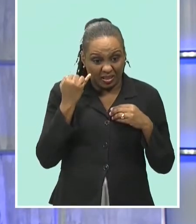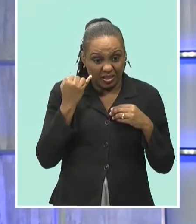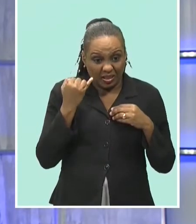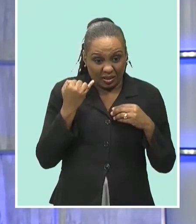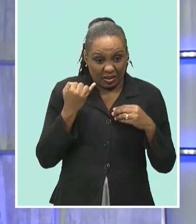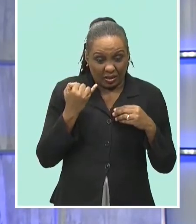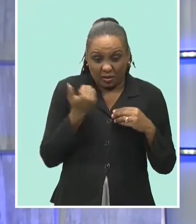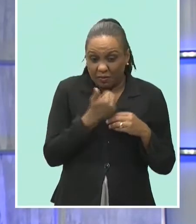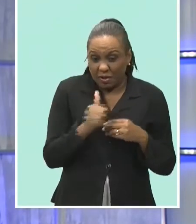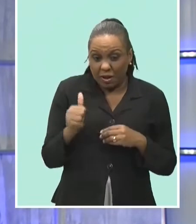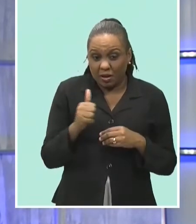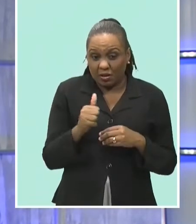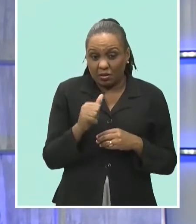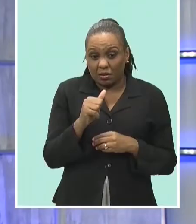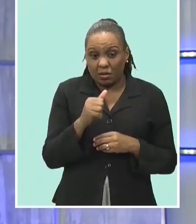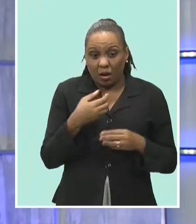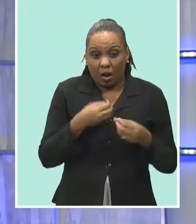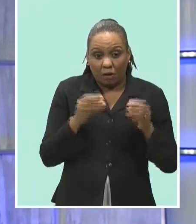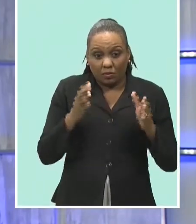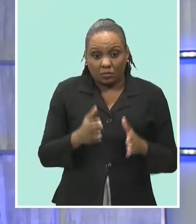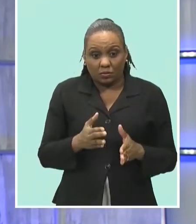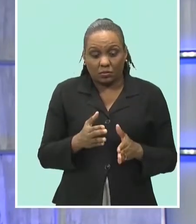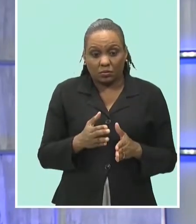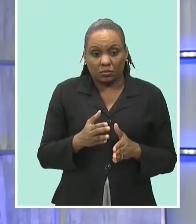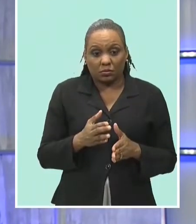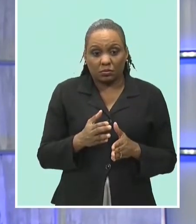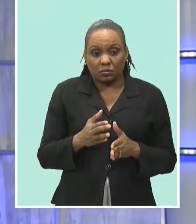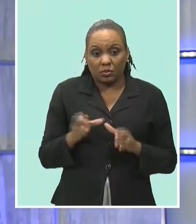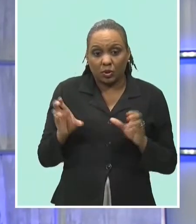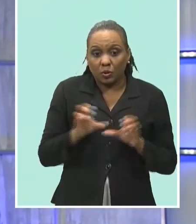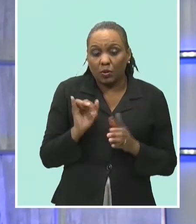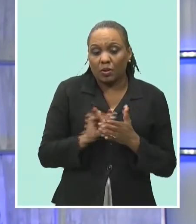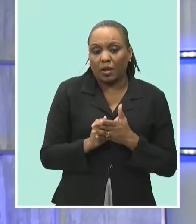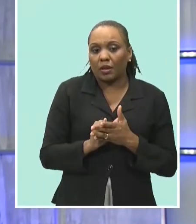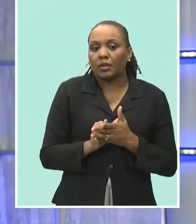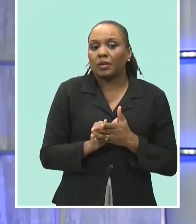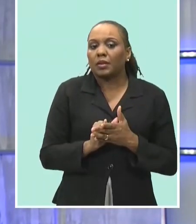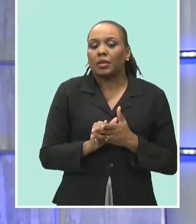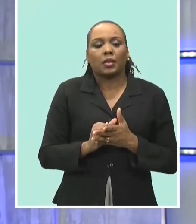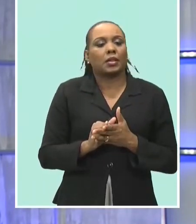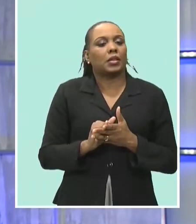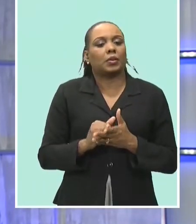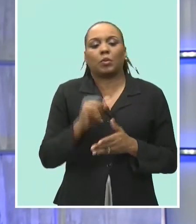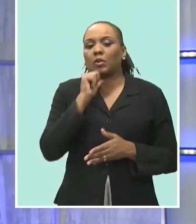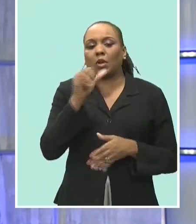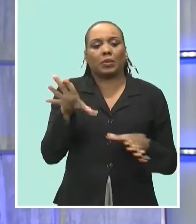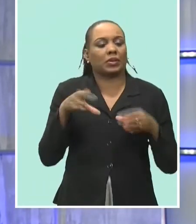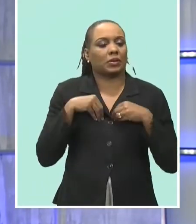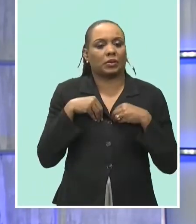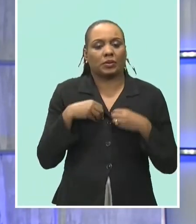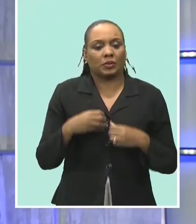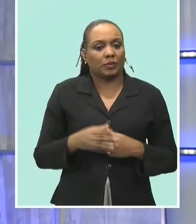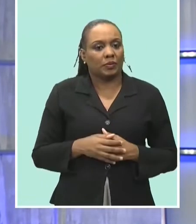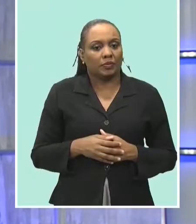also threatened to deal harshly with any officers who indulge in such practice against people seeking services there